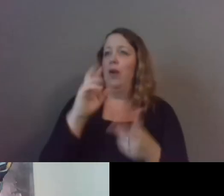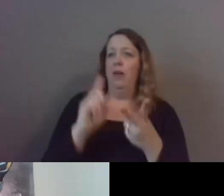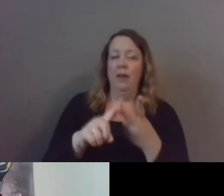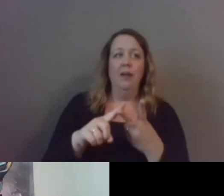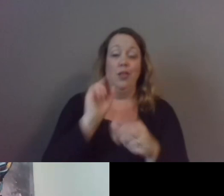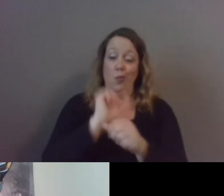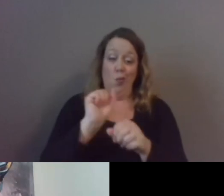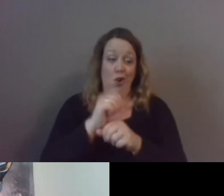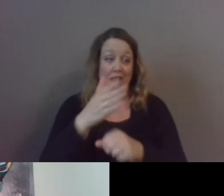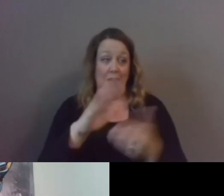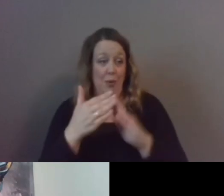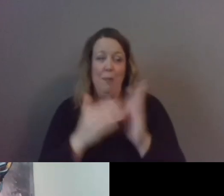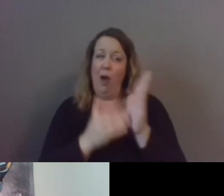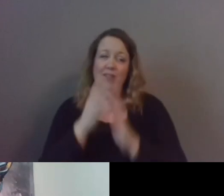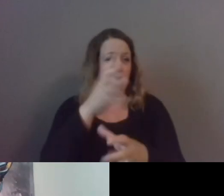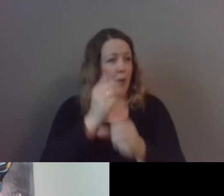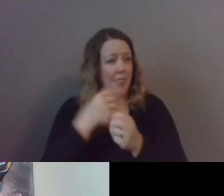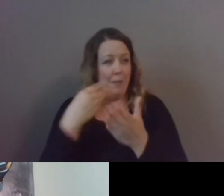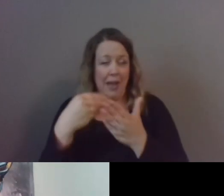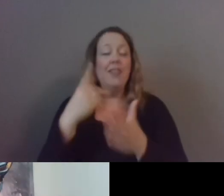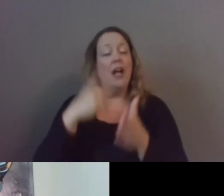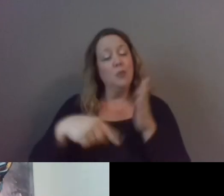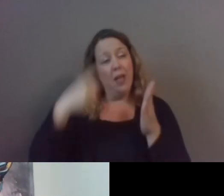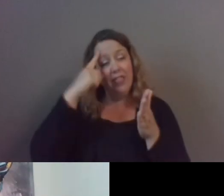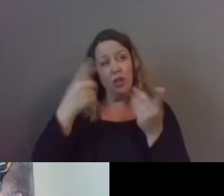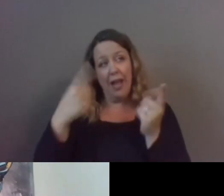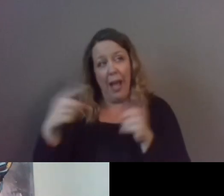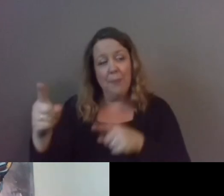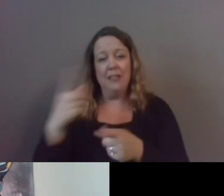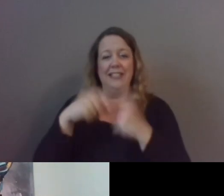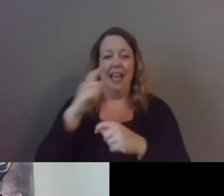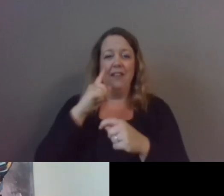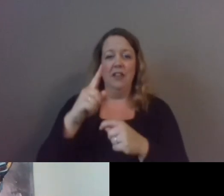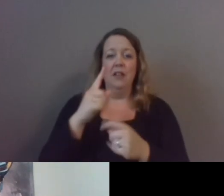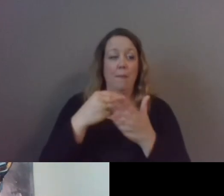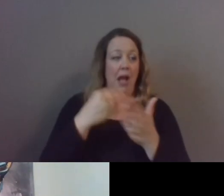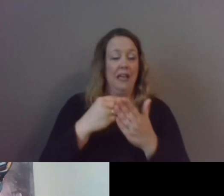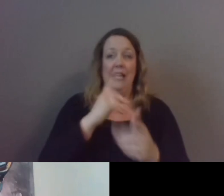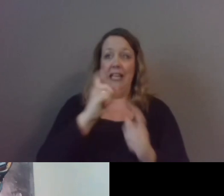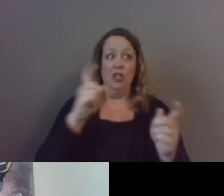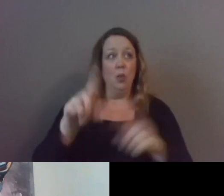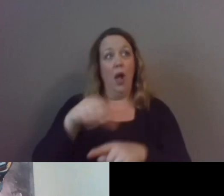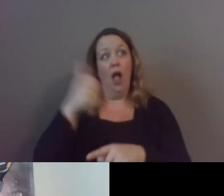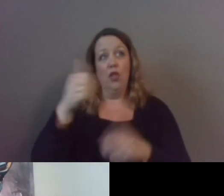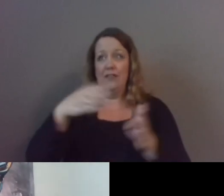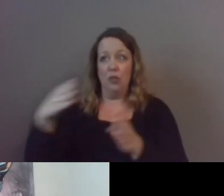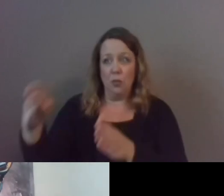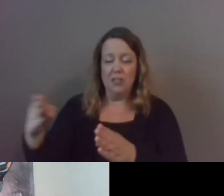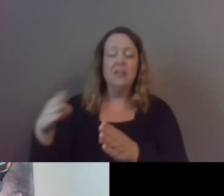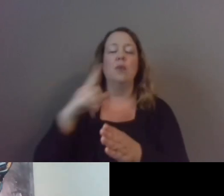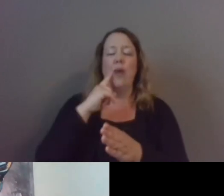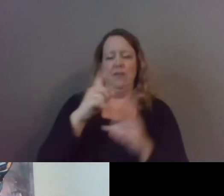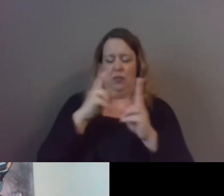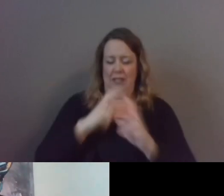often do not get the money so that is what i think should happen instead of um giving the money to other individuals um and we have to examine the historical